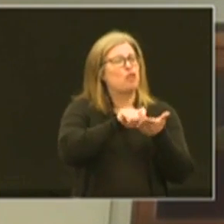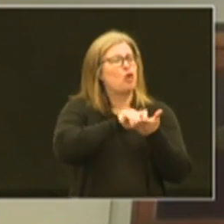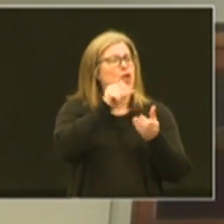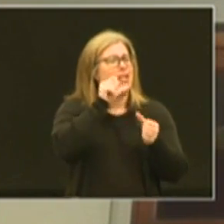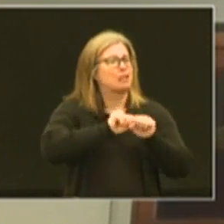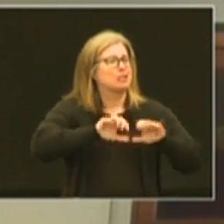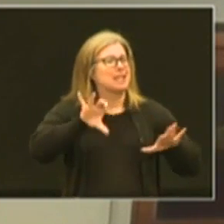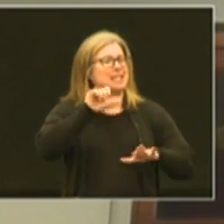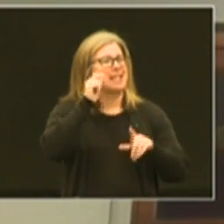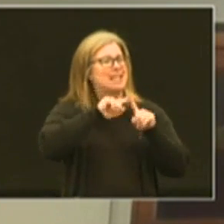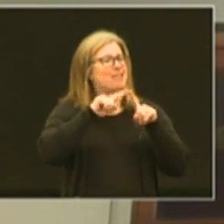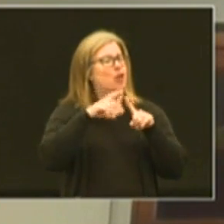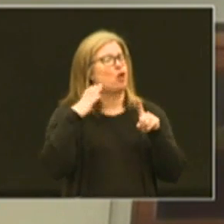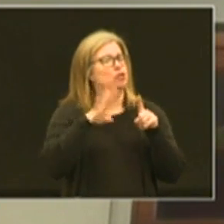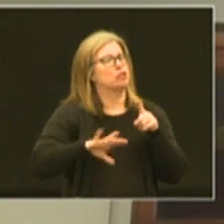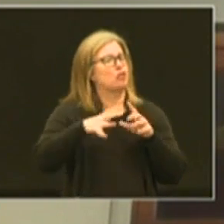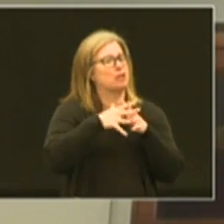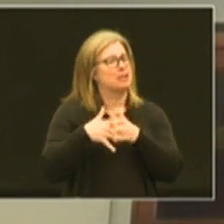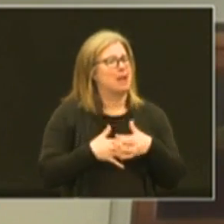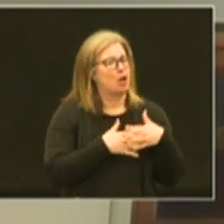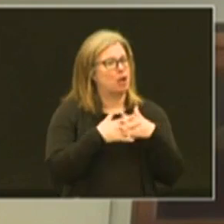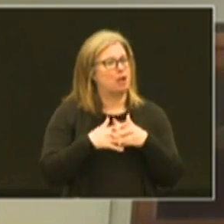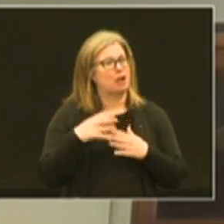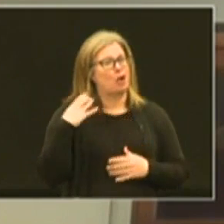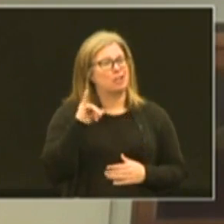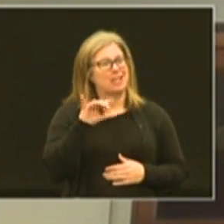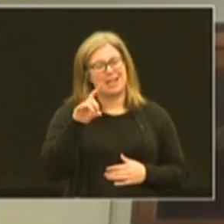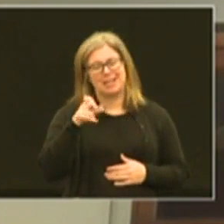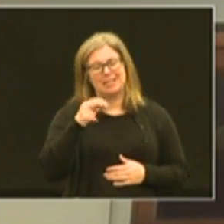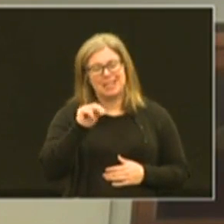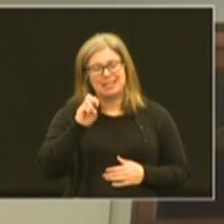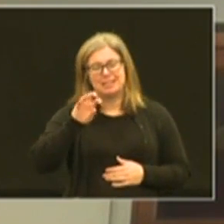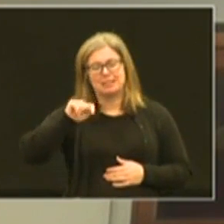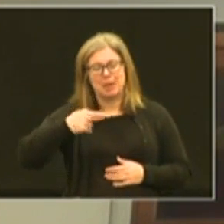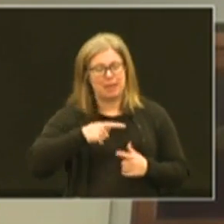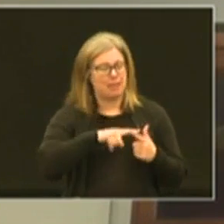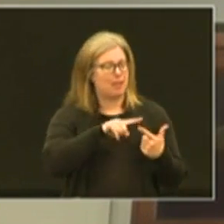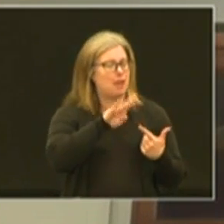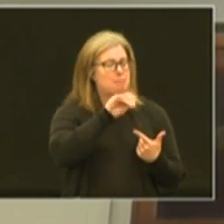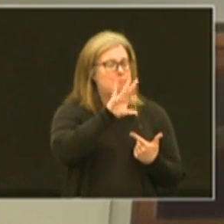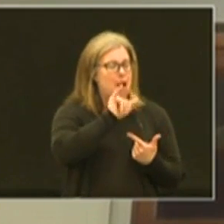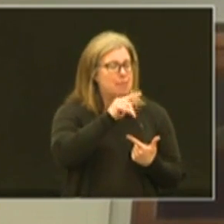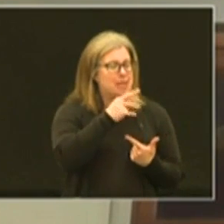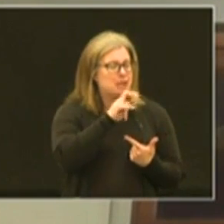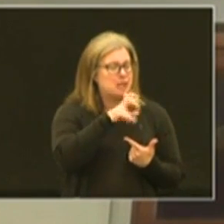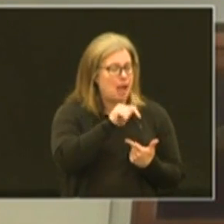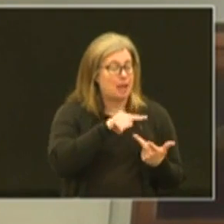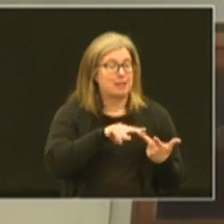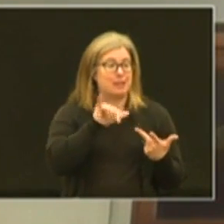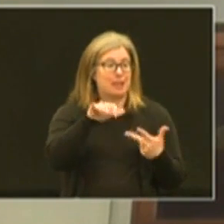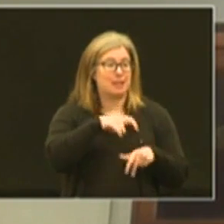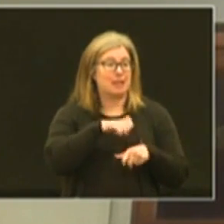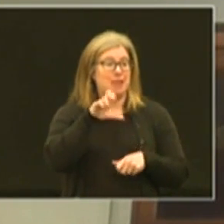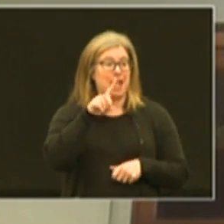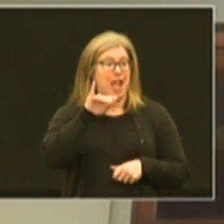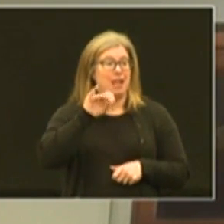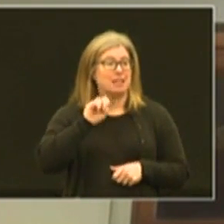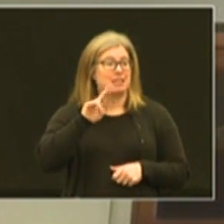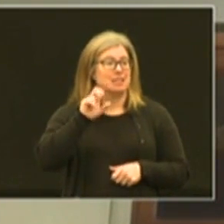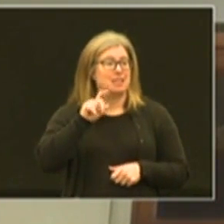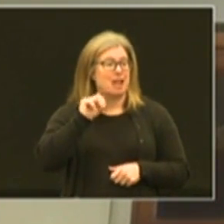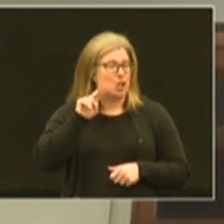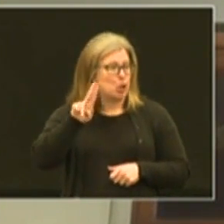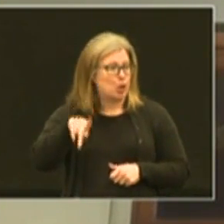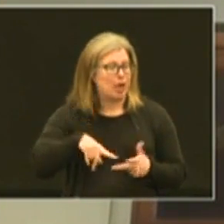10 different coaches across america coaches like dean smith and bobby knight and um at that time eddie sutton at the university